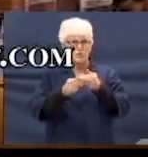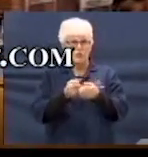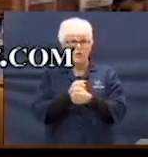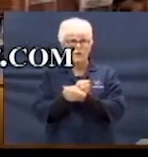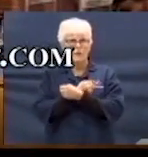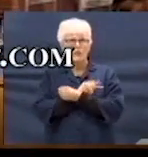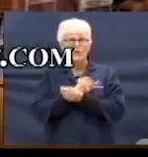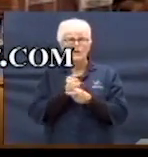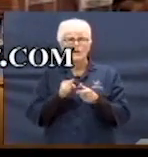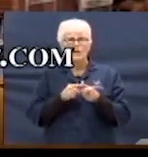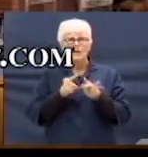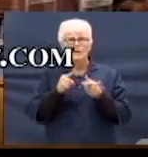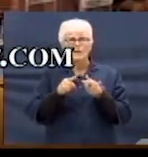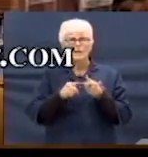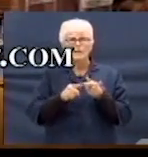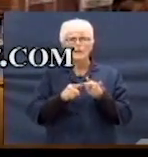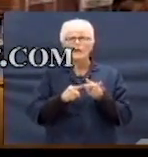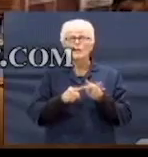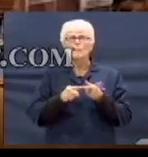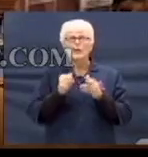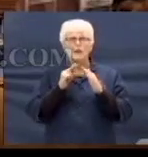thunder all